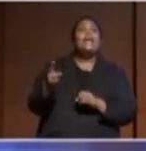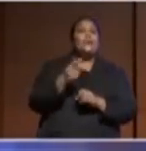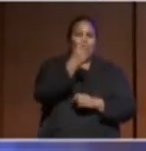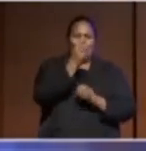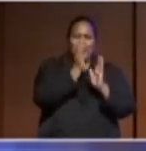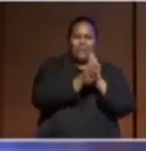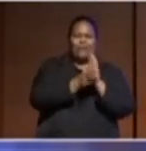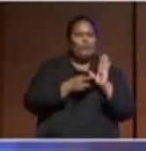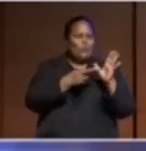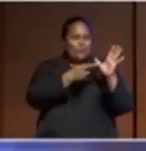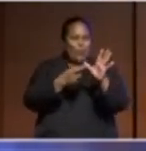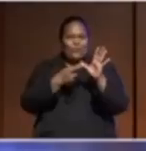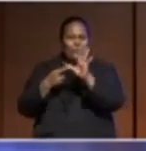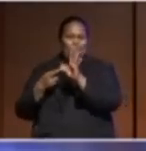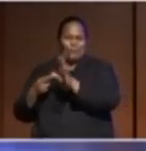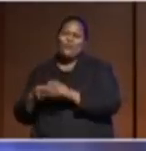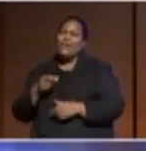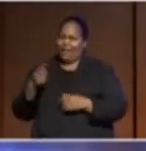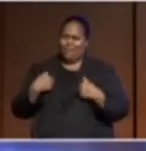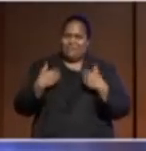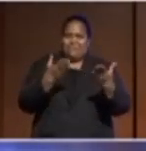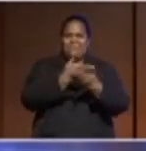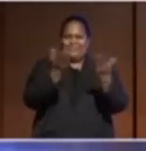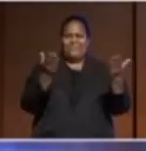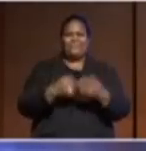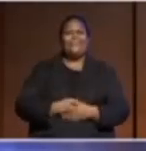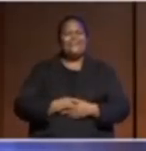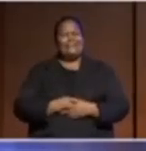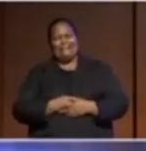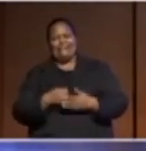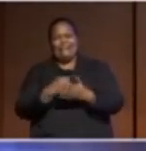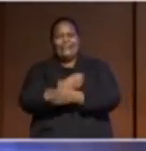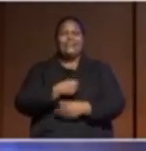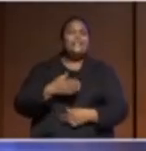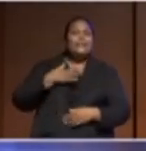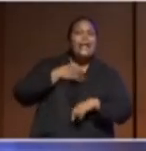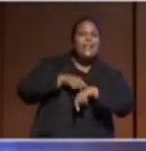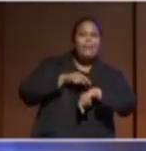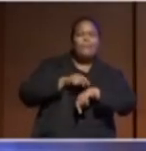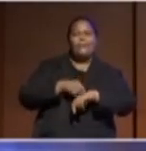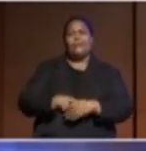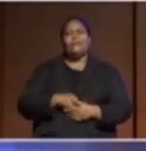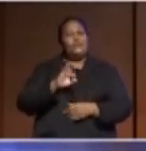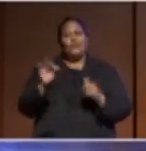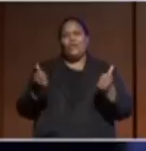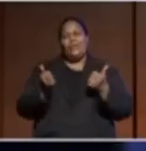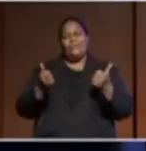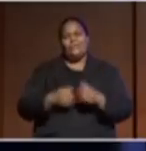of response, and then I will come to you, because I can feel the anxiety of people wanting to get enough time to talk.